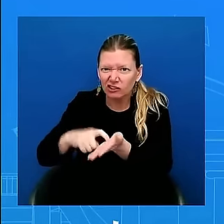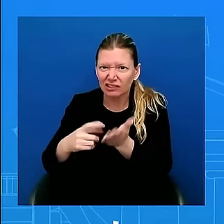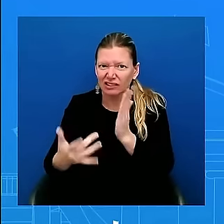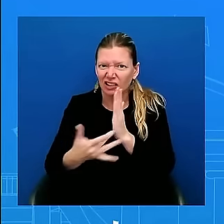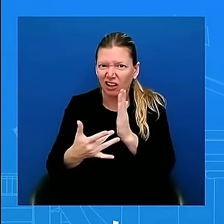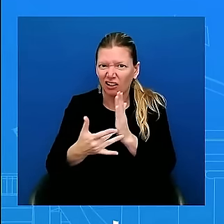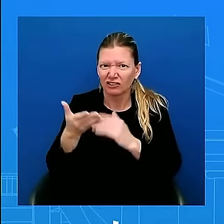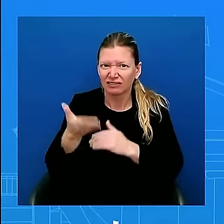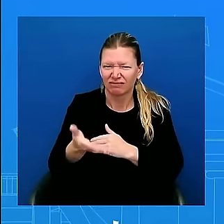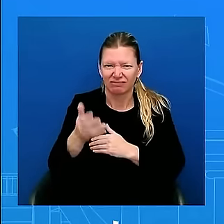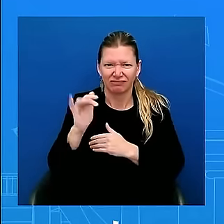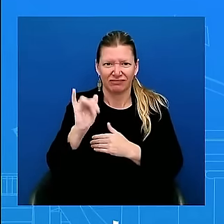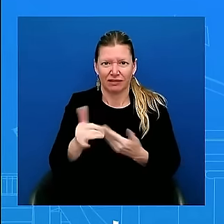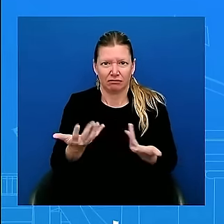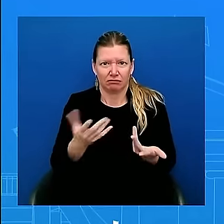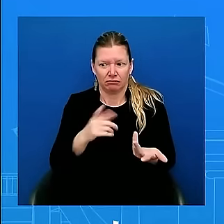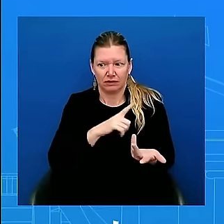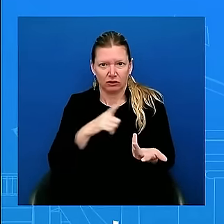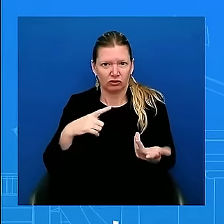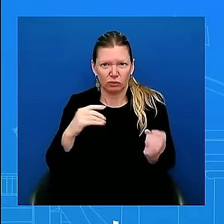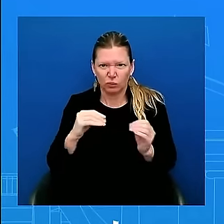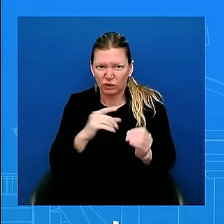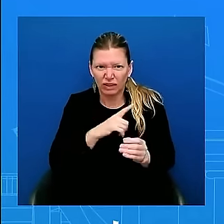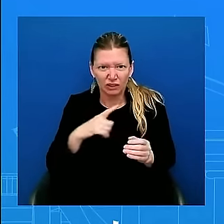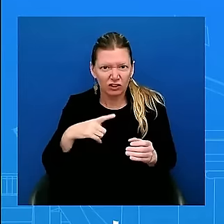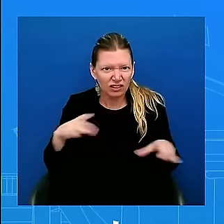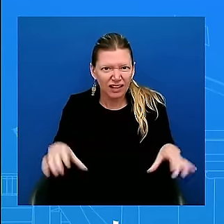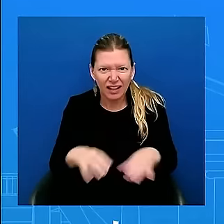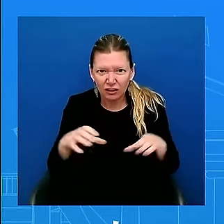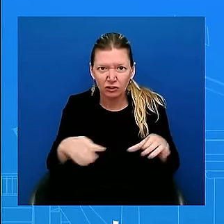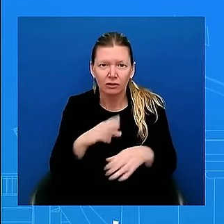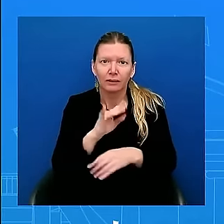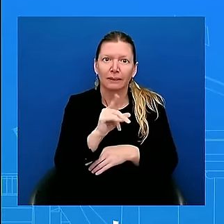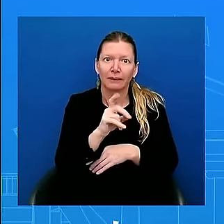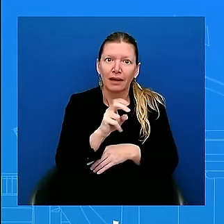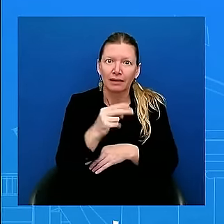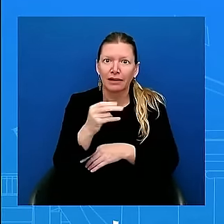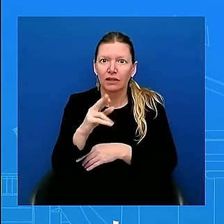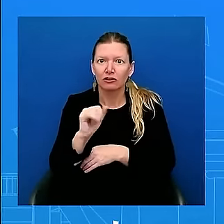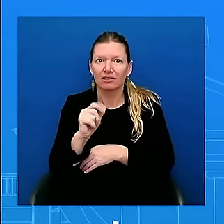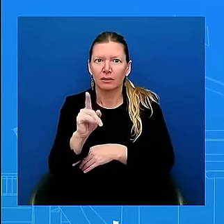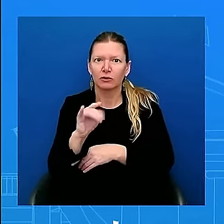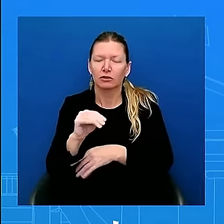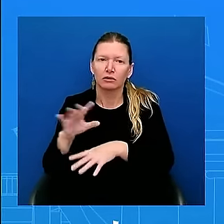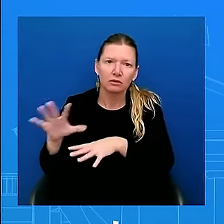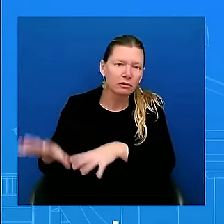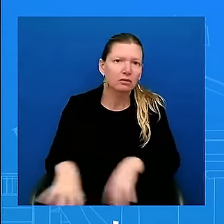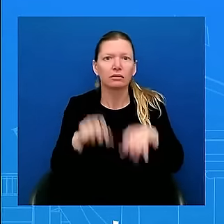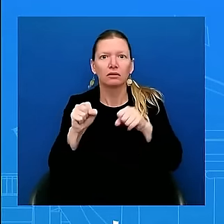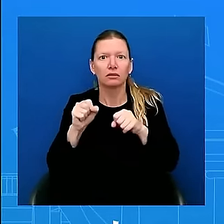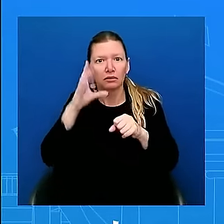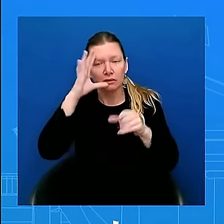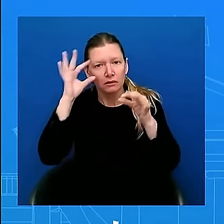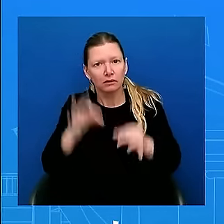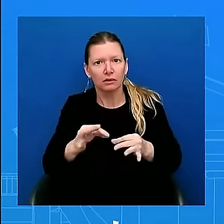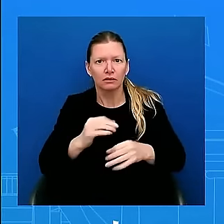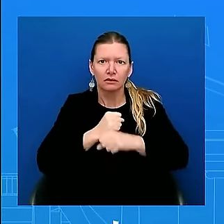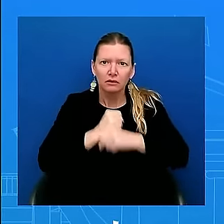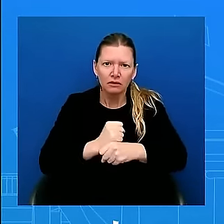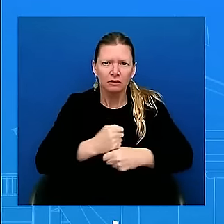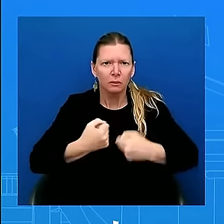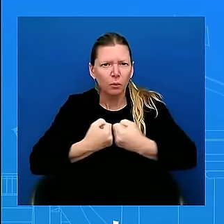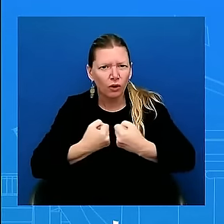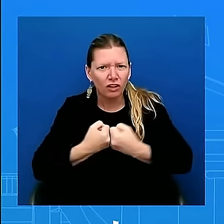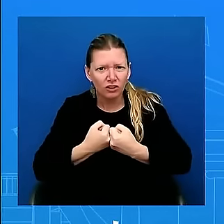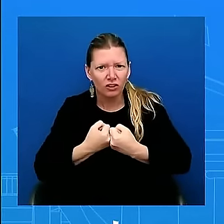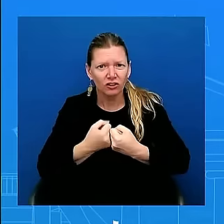the administration has taken action to hold criminal organizations accountable, including sanctions against different gangs and smuggling